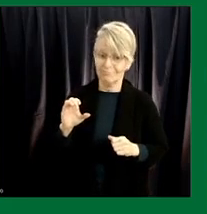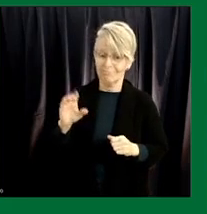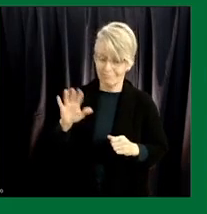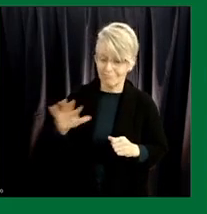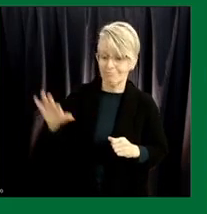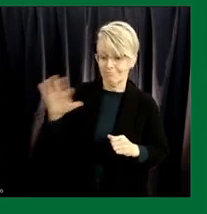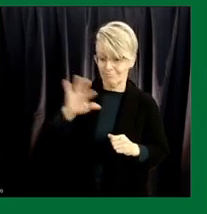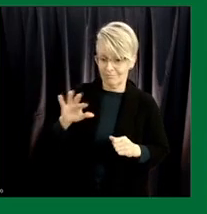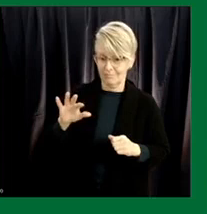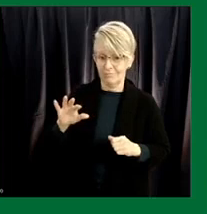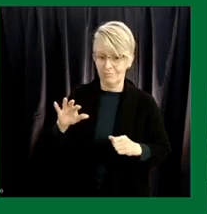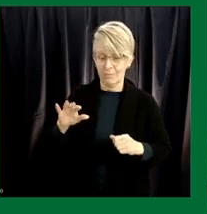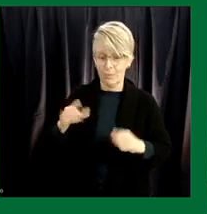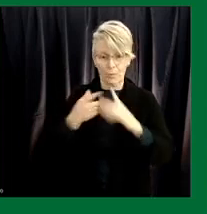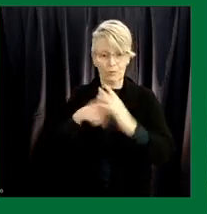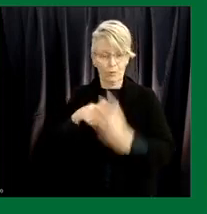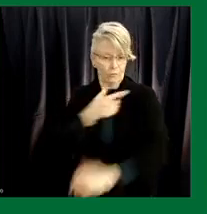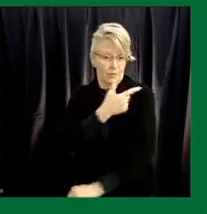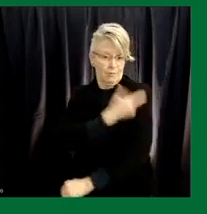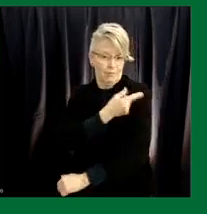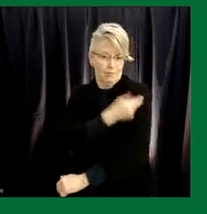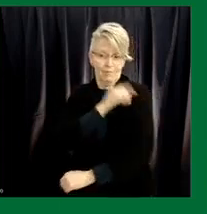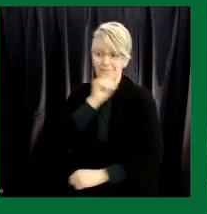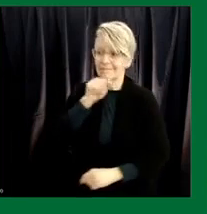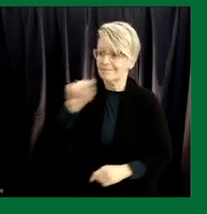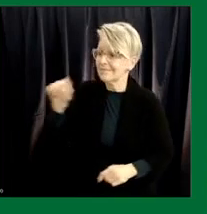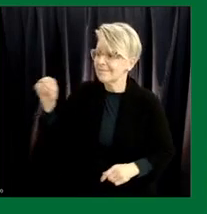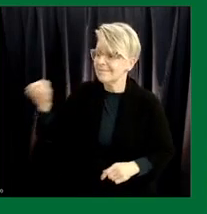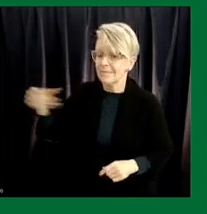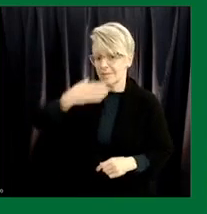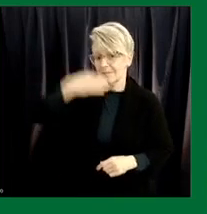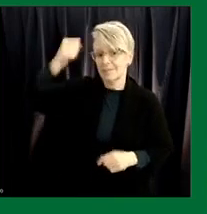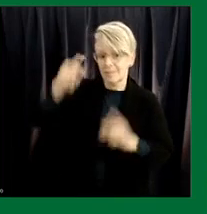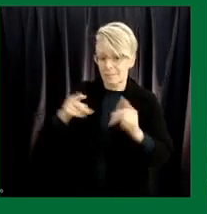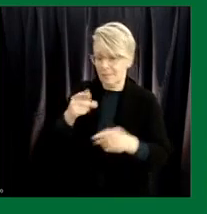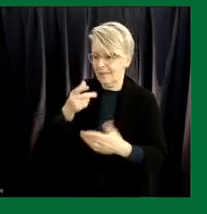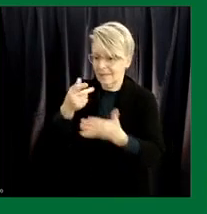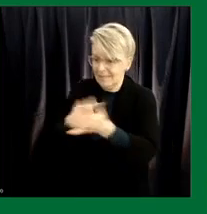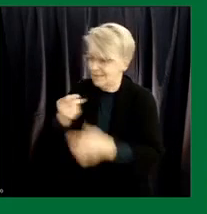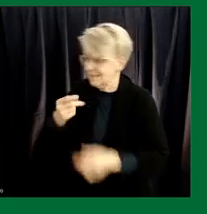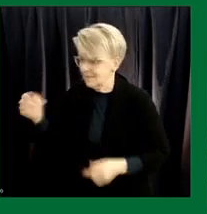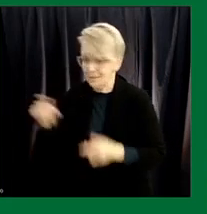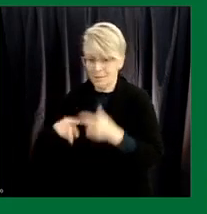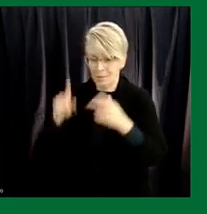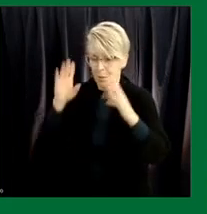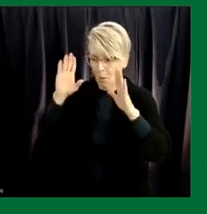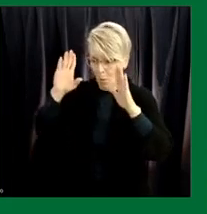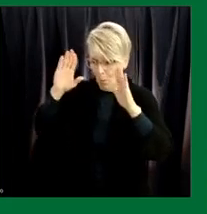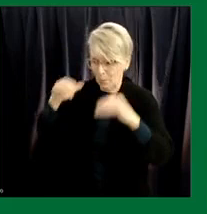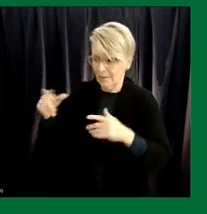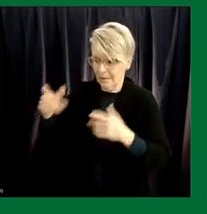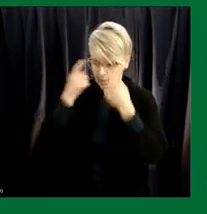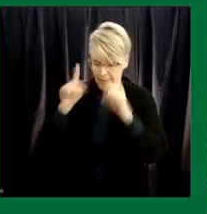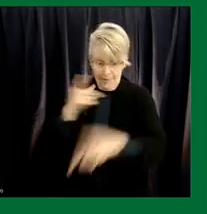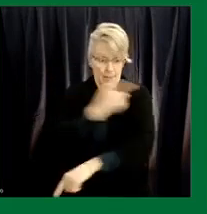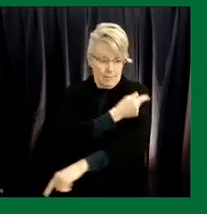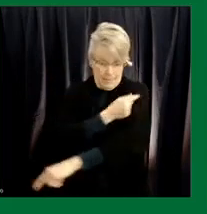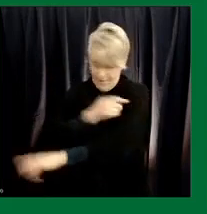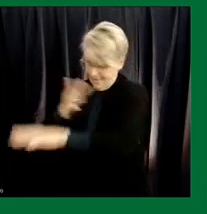very ambitious vaccination program to finally come out of this pandemic through a successful vaccination program.